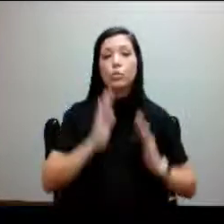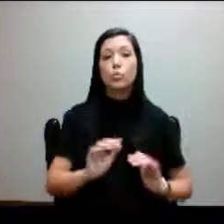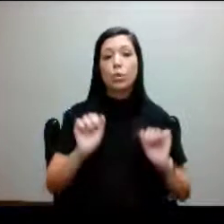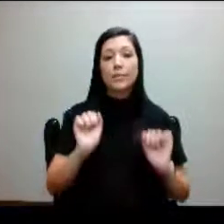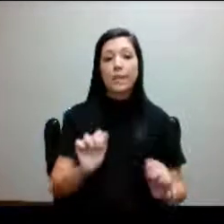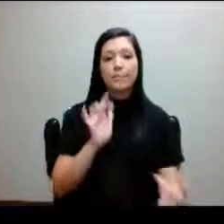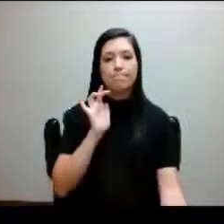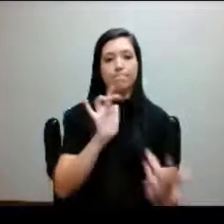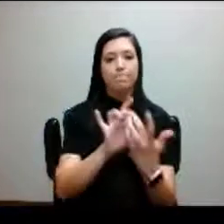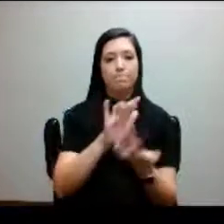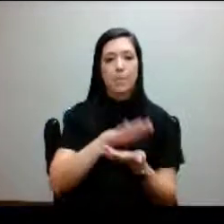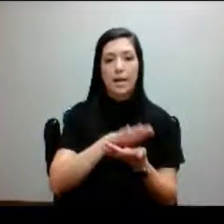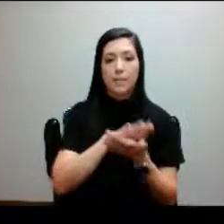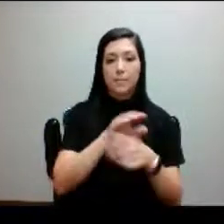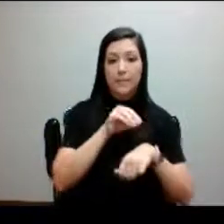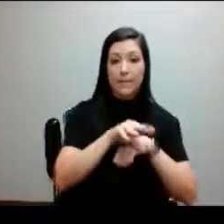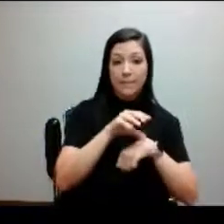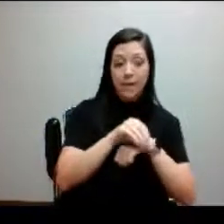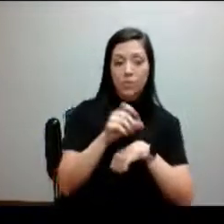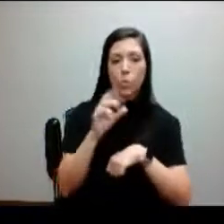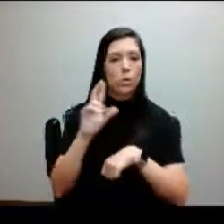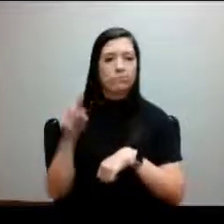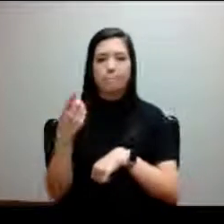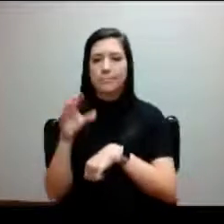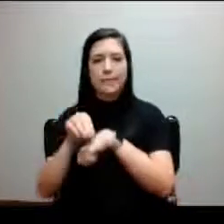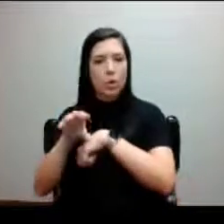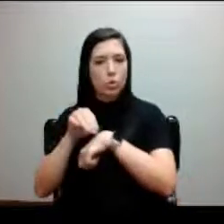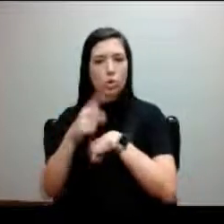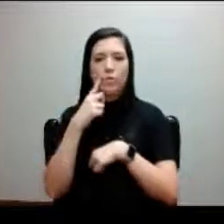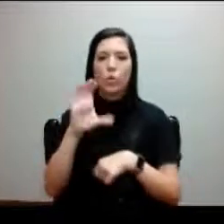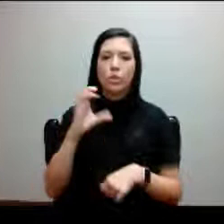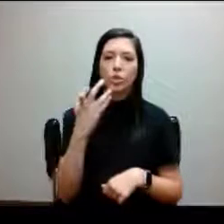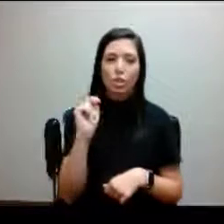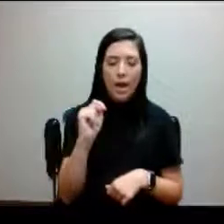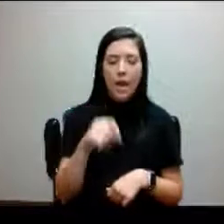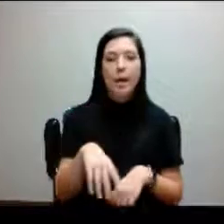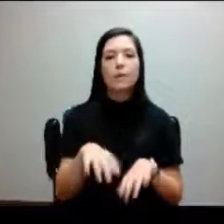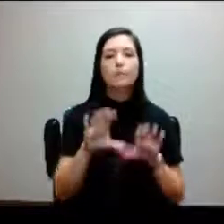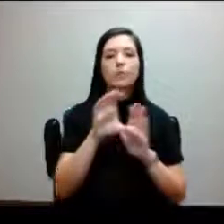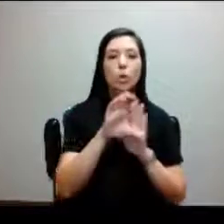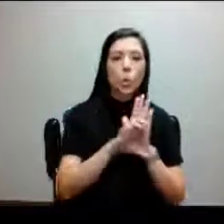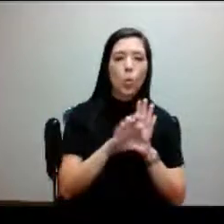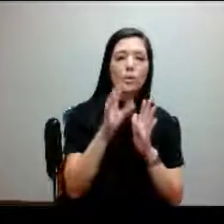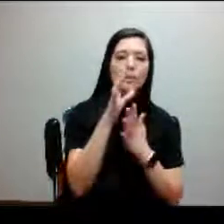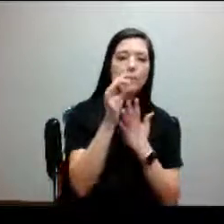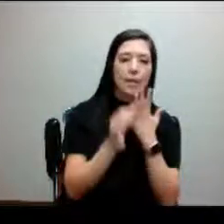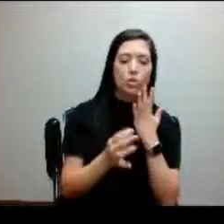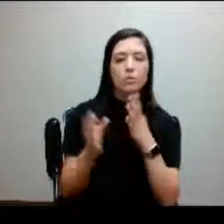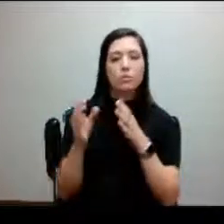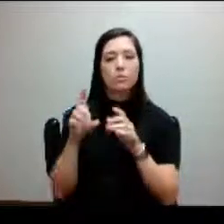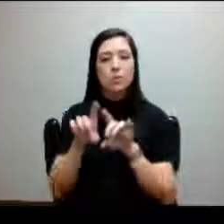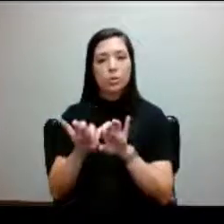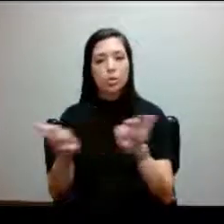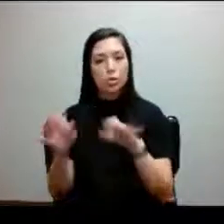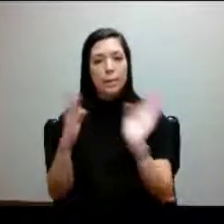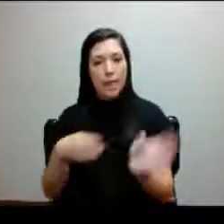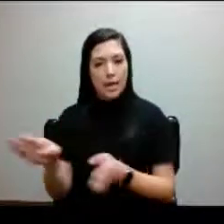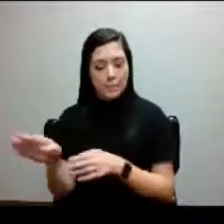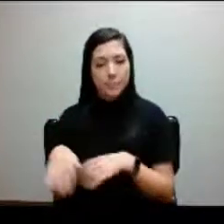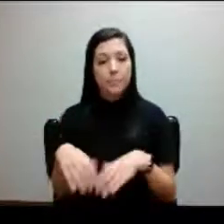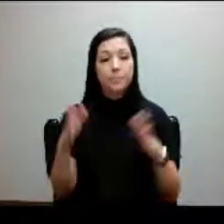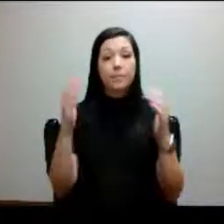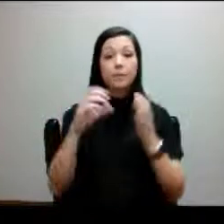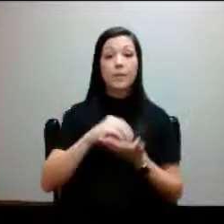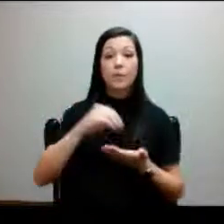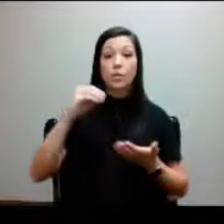advisor or a counselor by chat for course selection and degree planning. Returning students, and now any